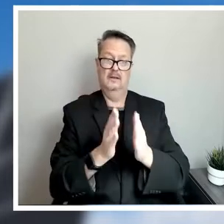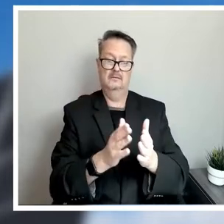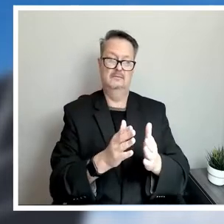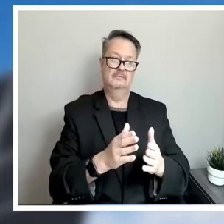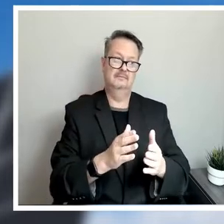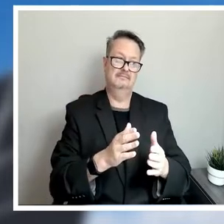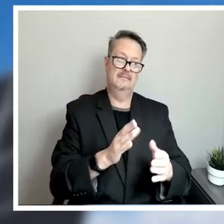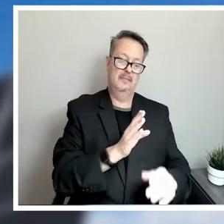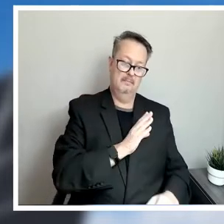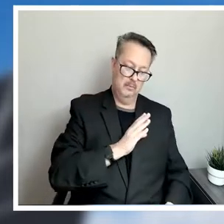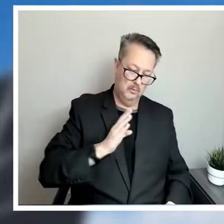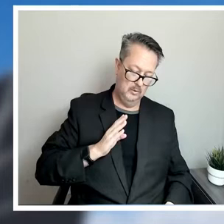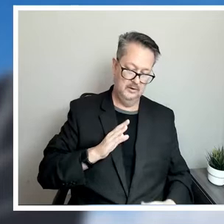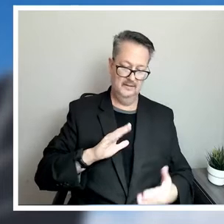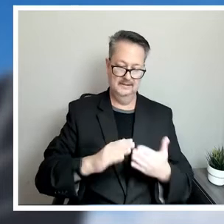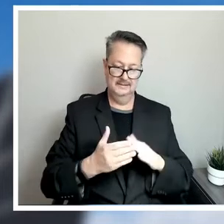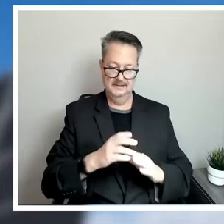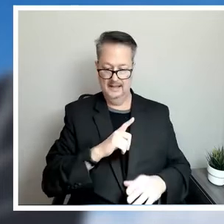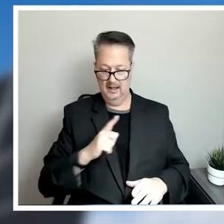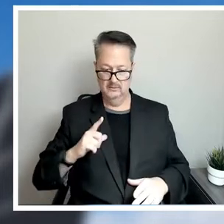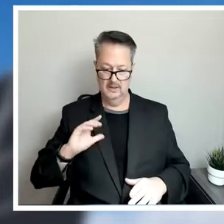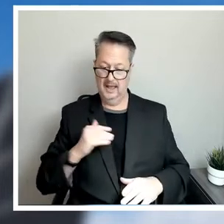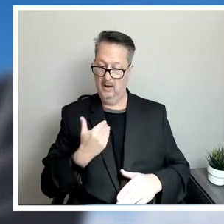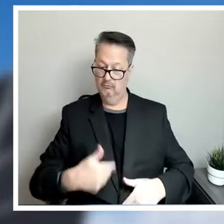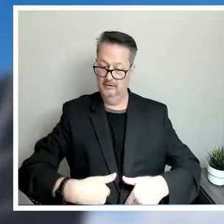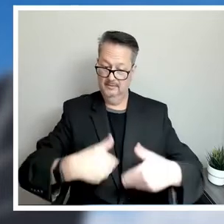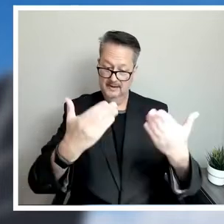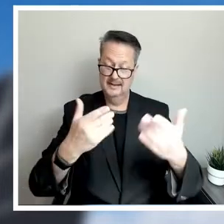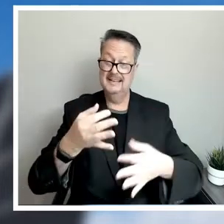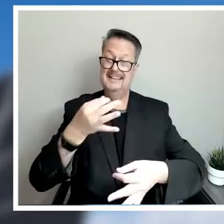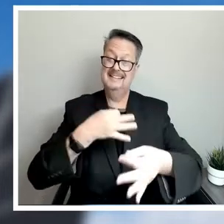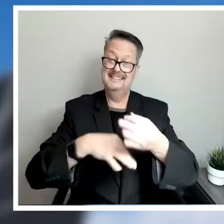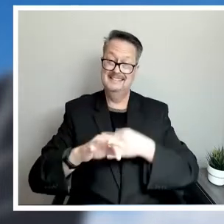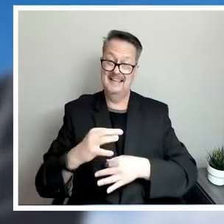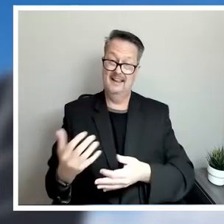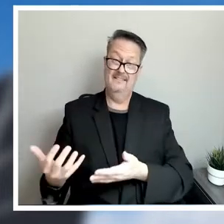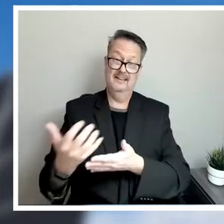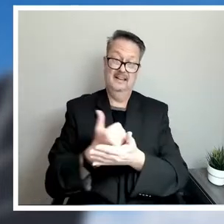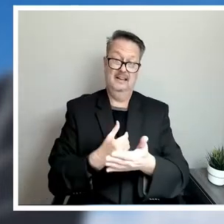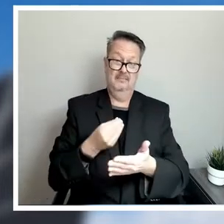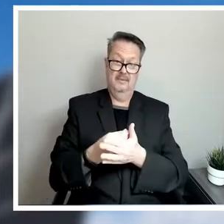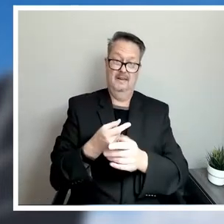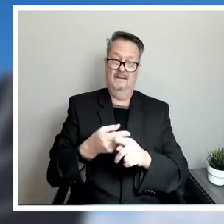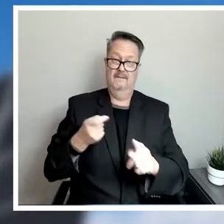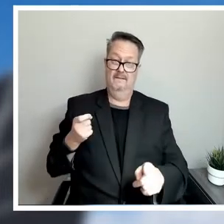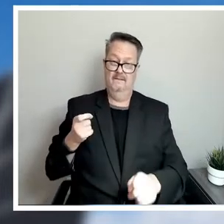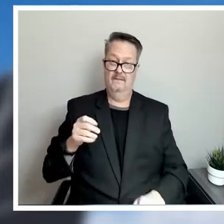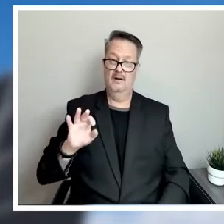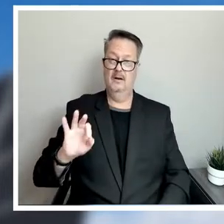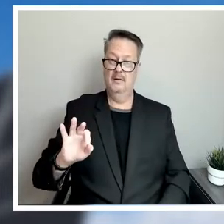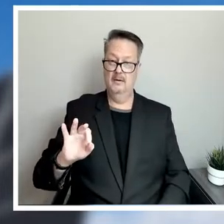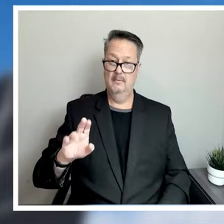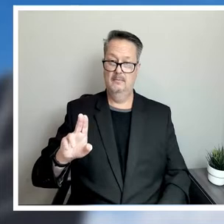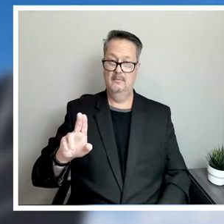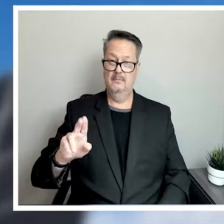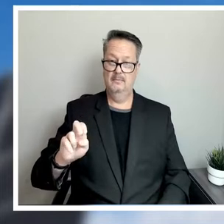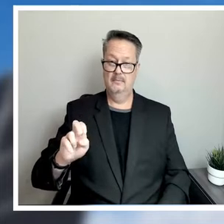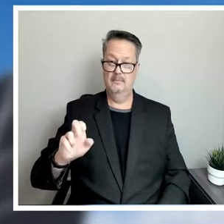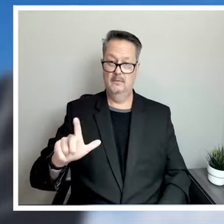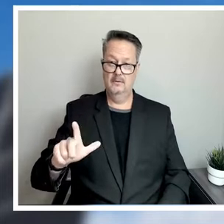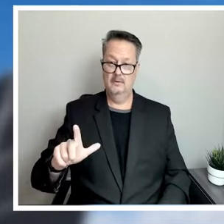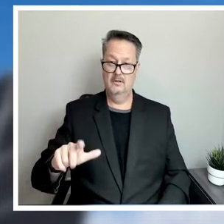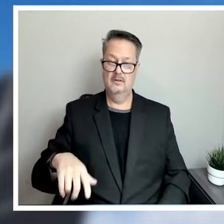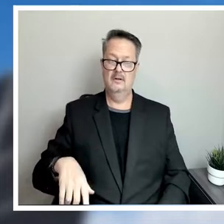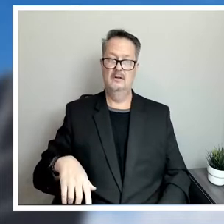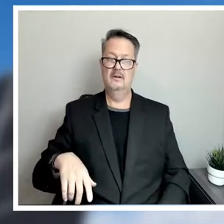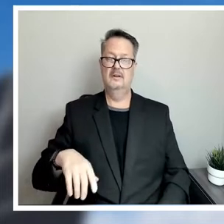city council that instead of recovering those dollars through fuel like we normally would in a very short window of time, 60 to 90 days,